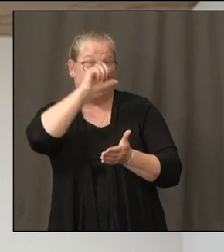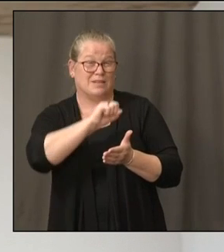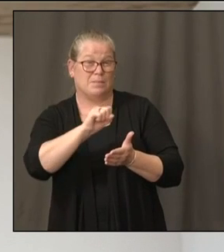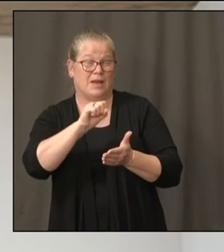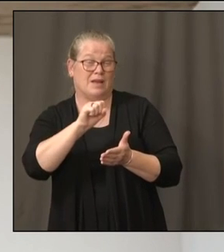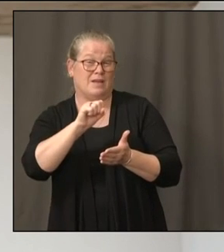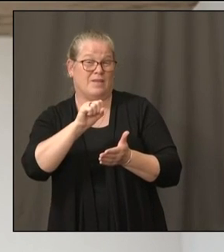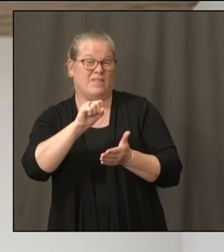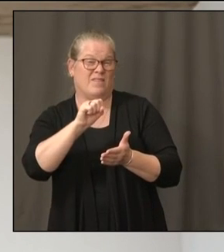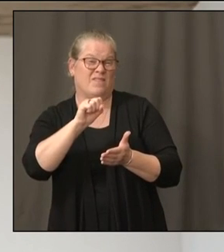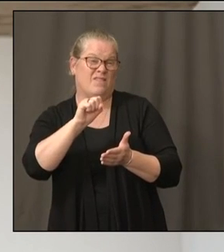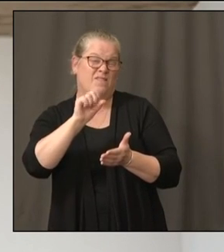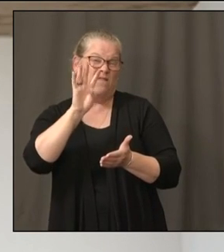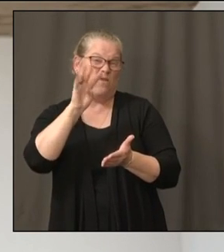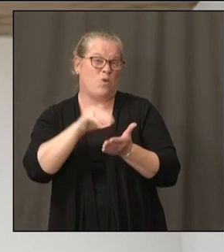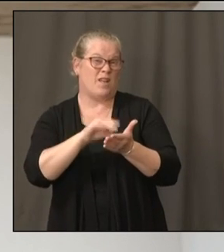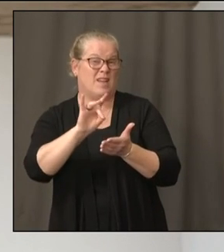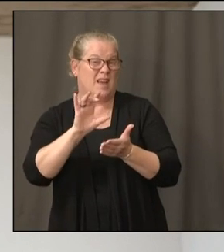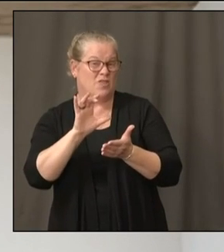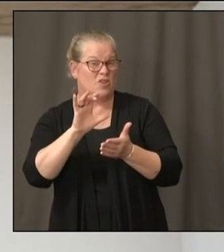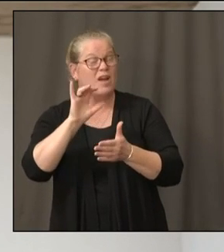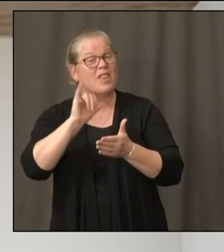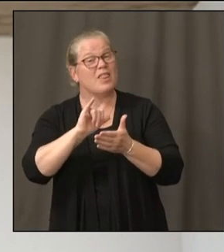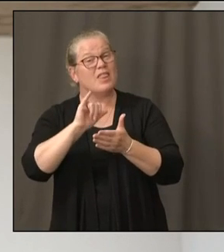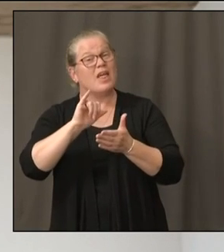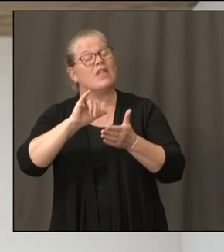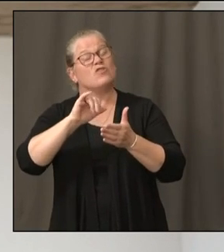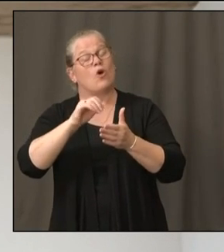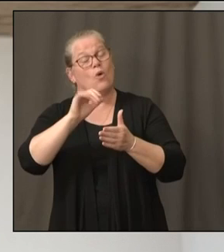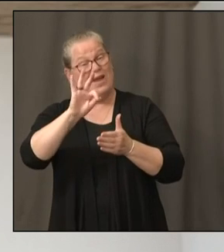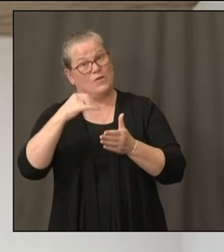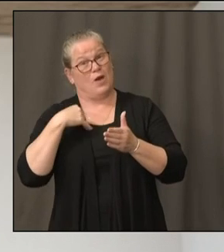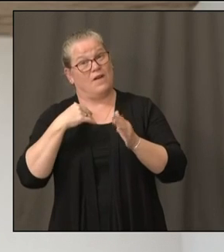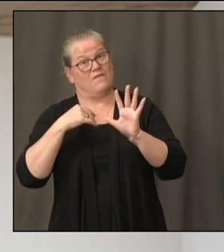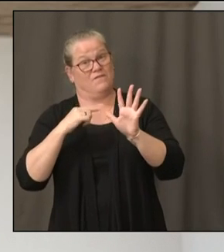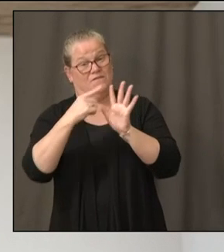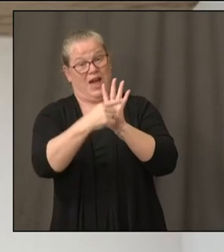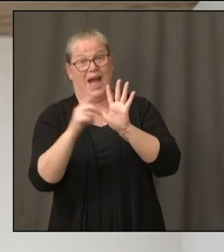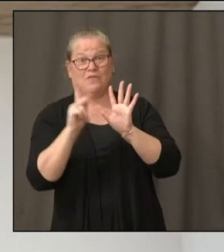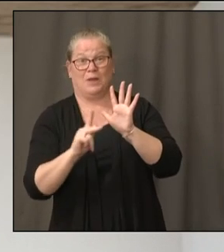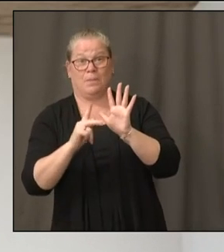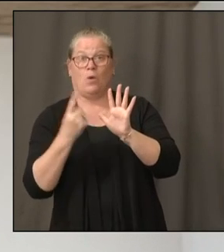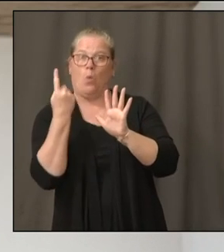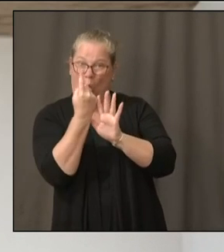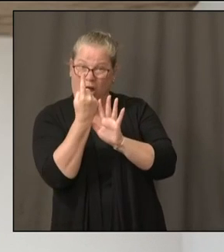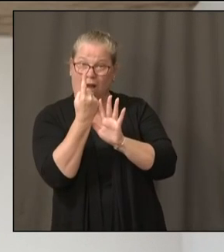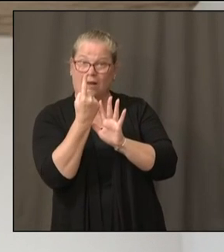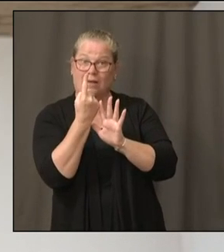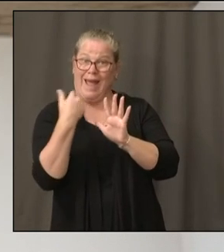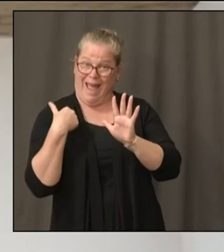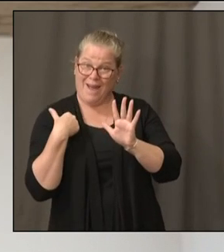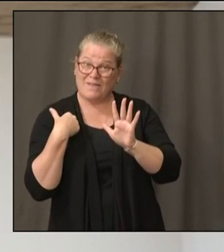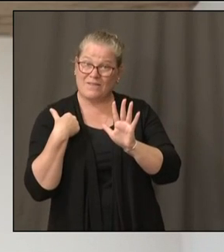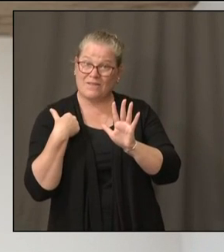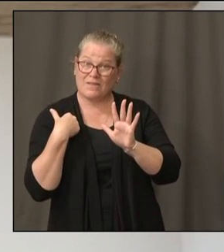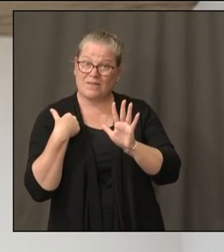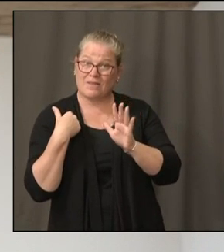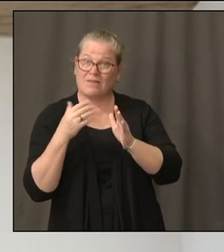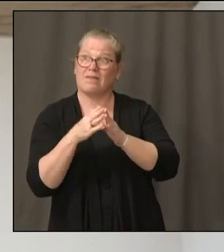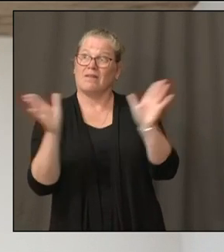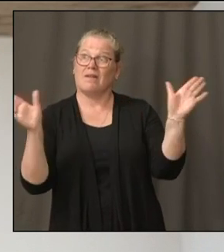in the state. Well, remember, right now what's important is who's infected,